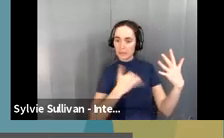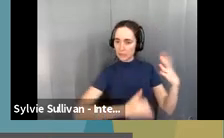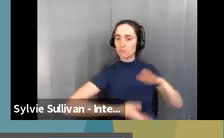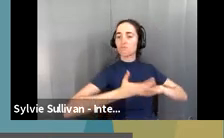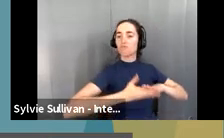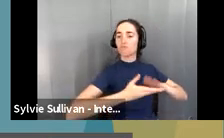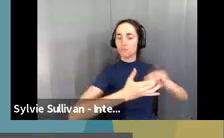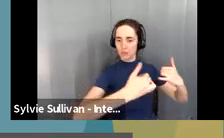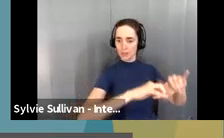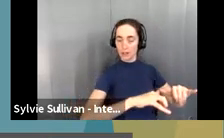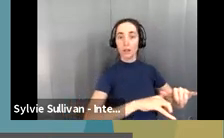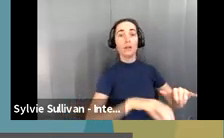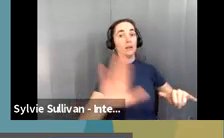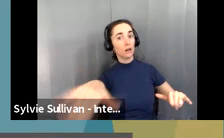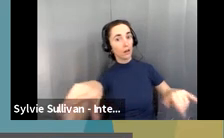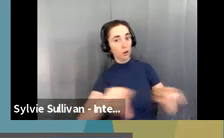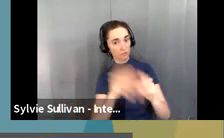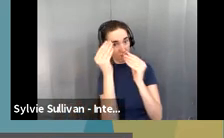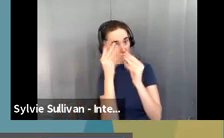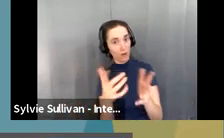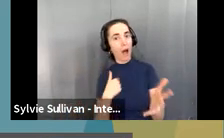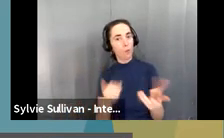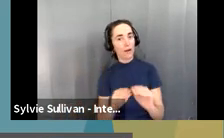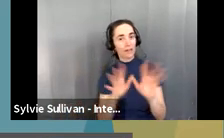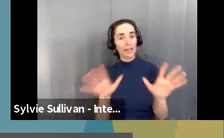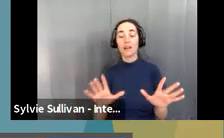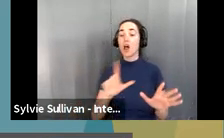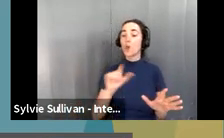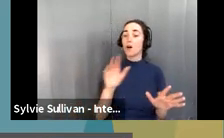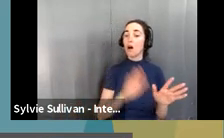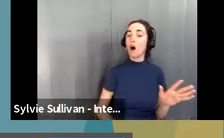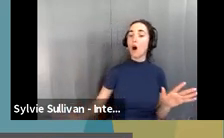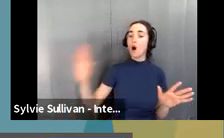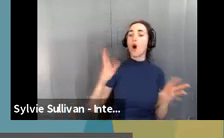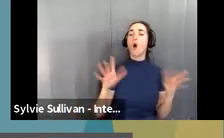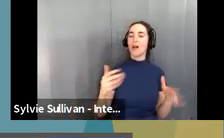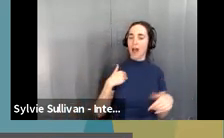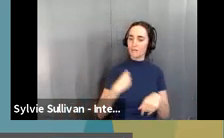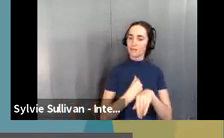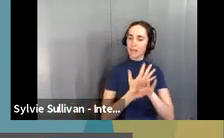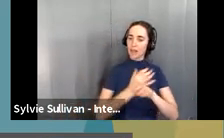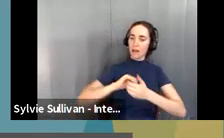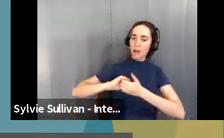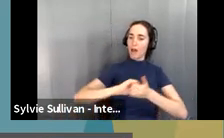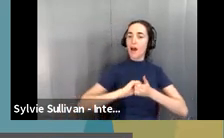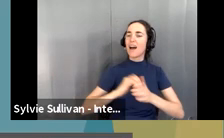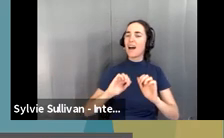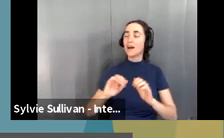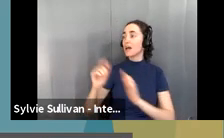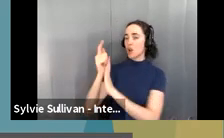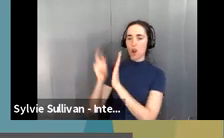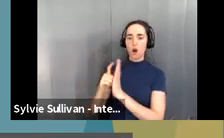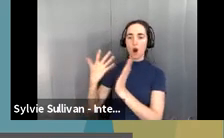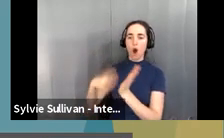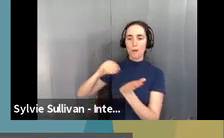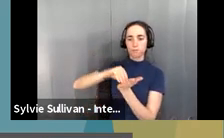want to be very clear and say that in the state of Louisiana, we already have some telehealth allowances that are in law. So, um, even